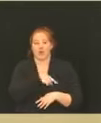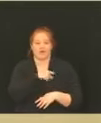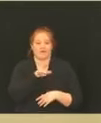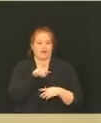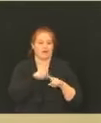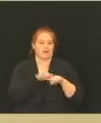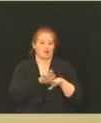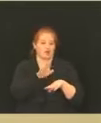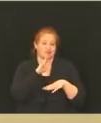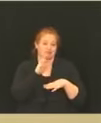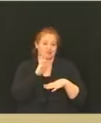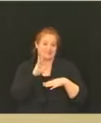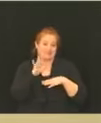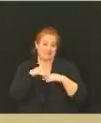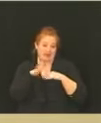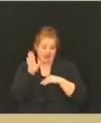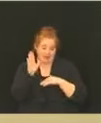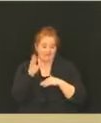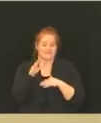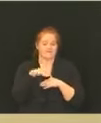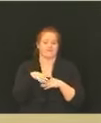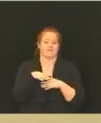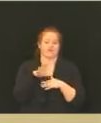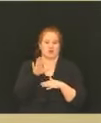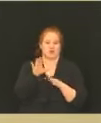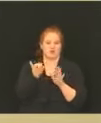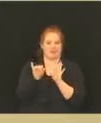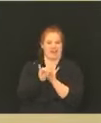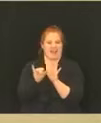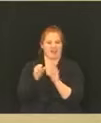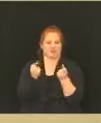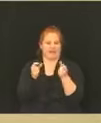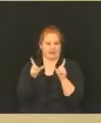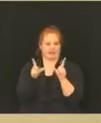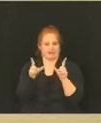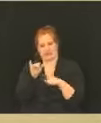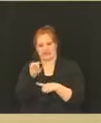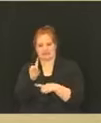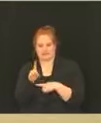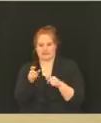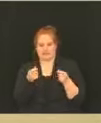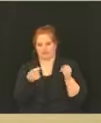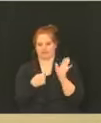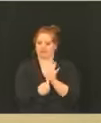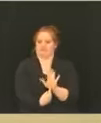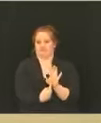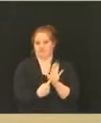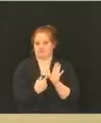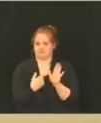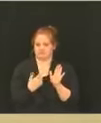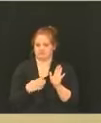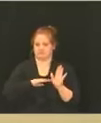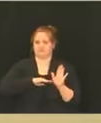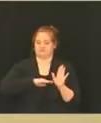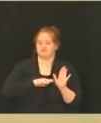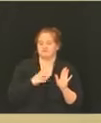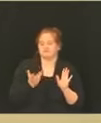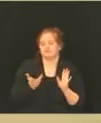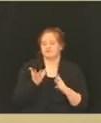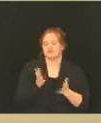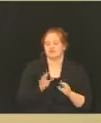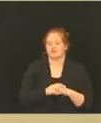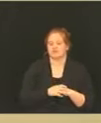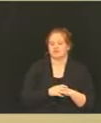age, your ID will suffice in that case. And what we have done with the healthcare worker is